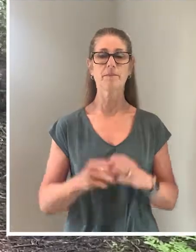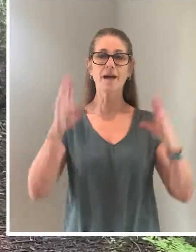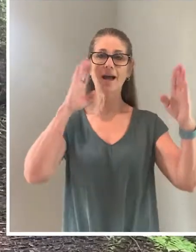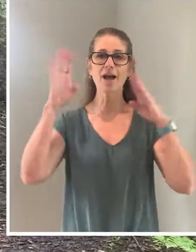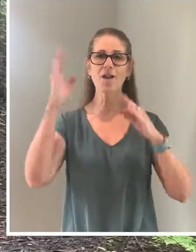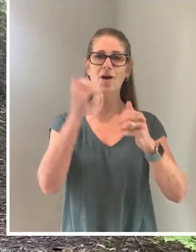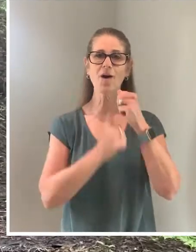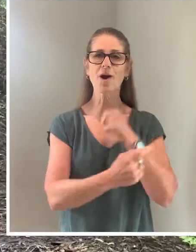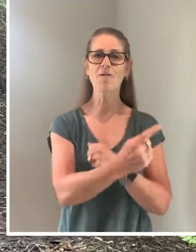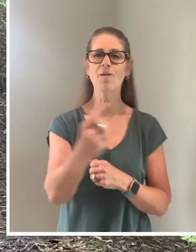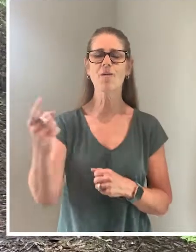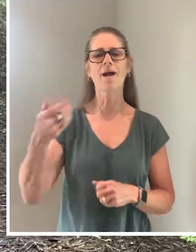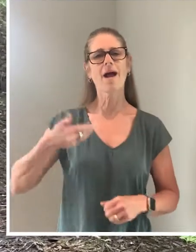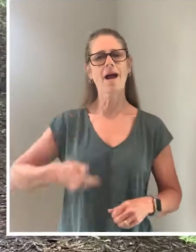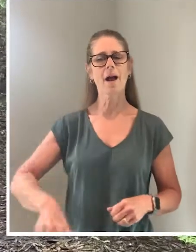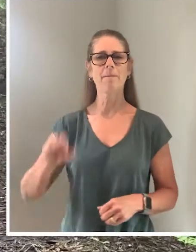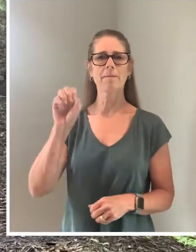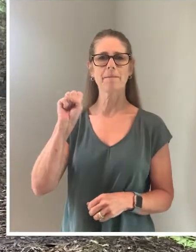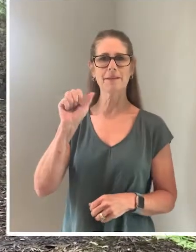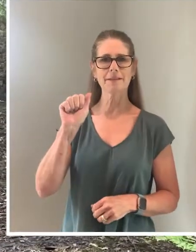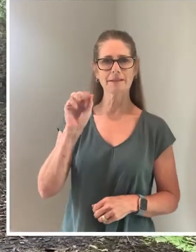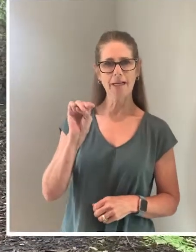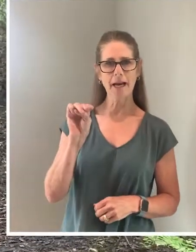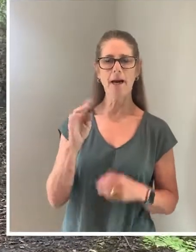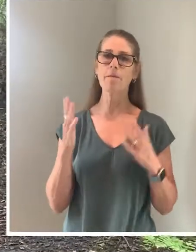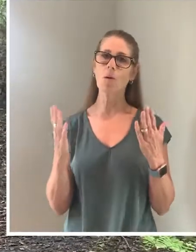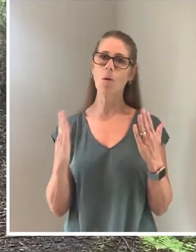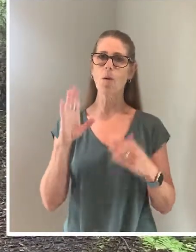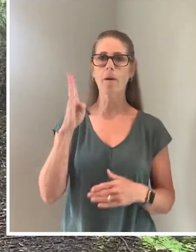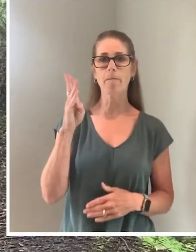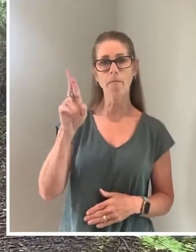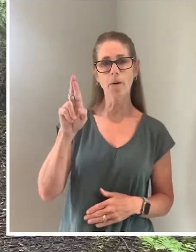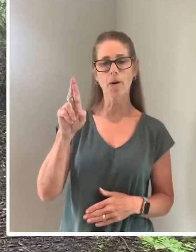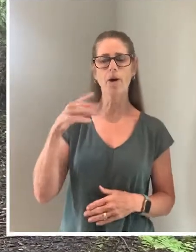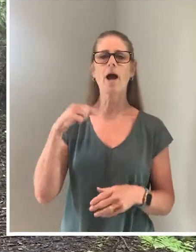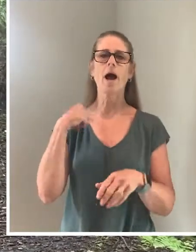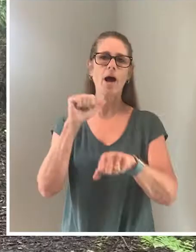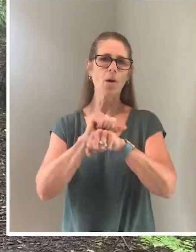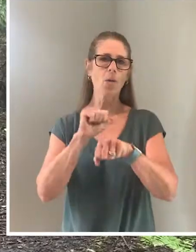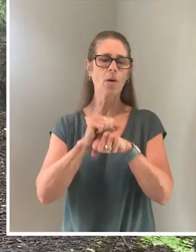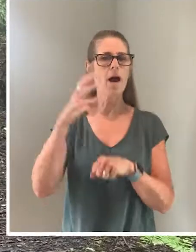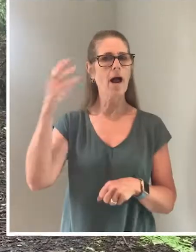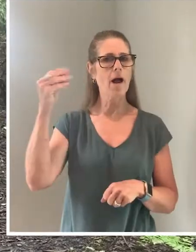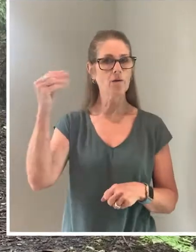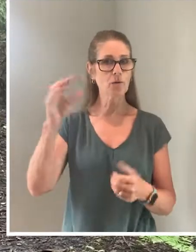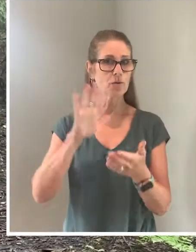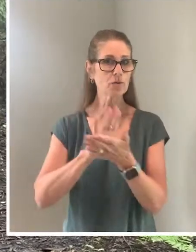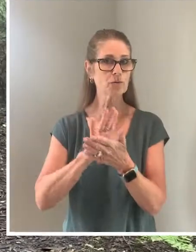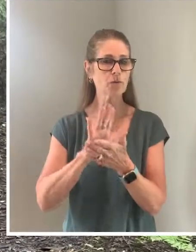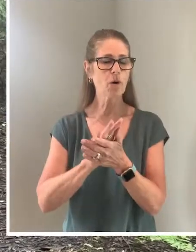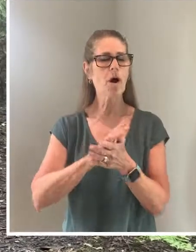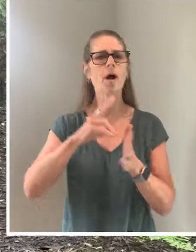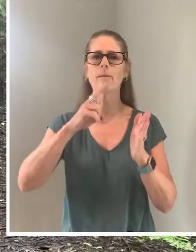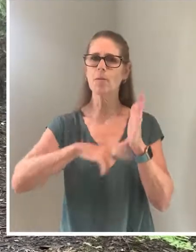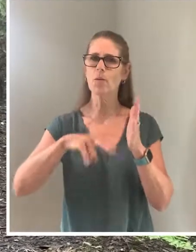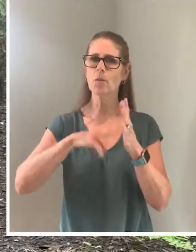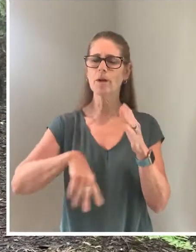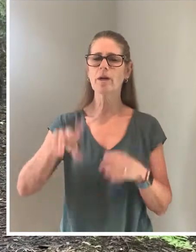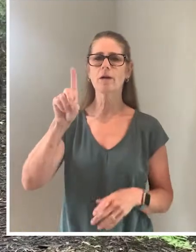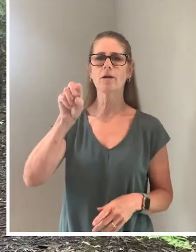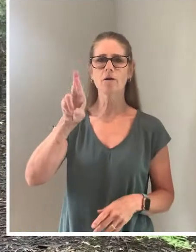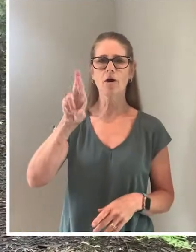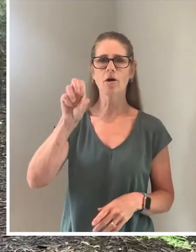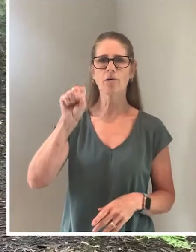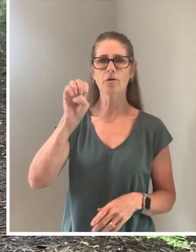Hello, everybody. My name is Sam, or Burl, as I am known here at Outdoor School, and I'm going to be reading Dr. Seuss's Oh, The Places You'll Go.